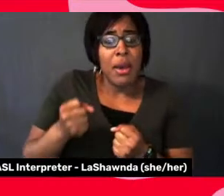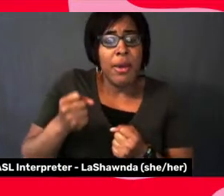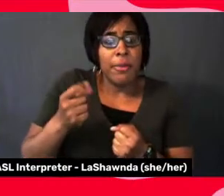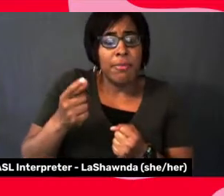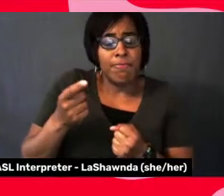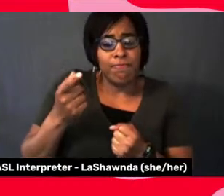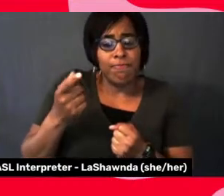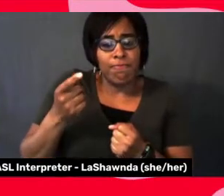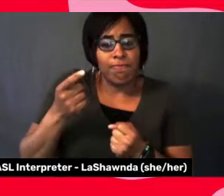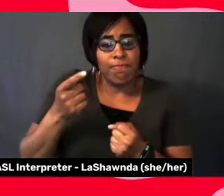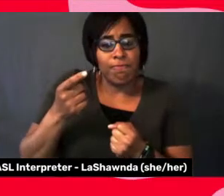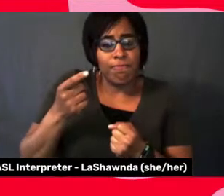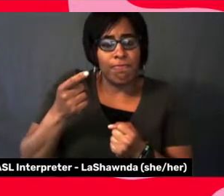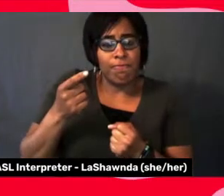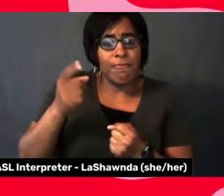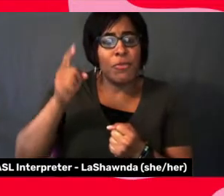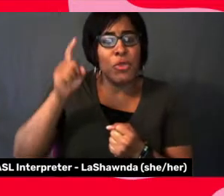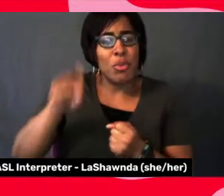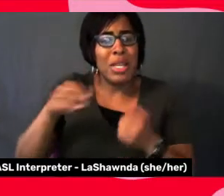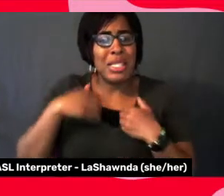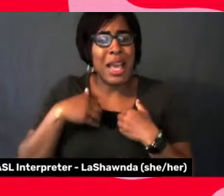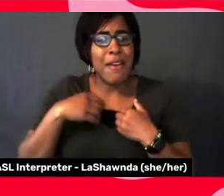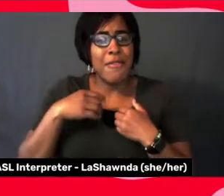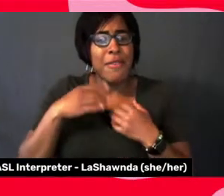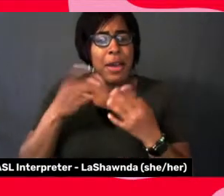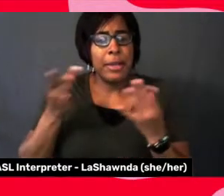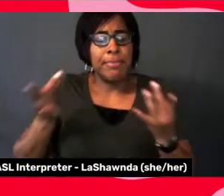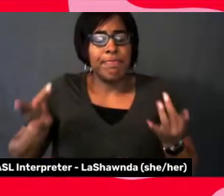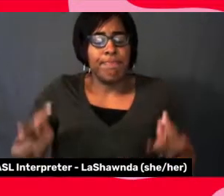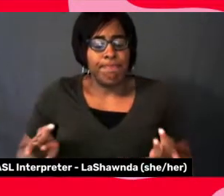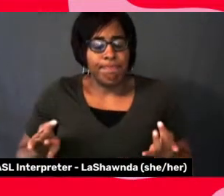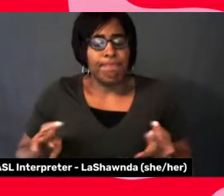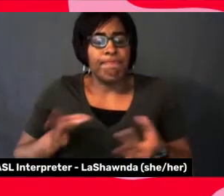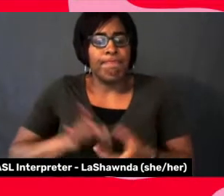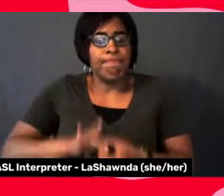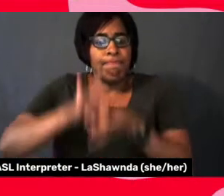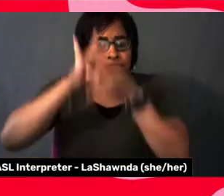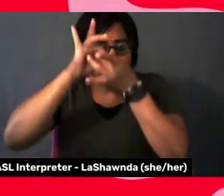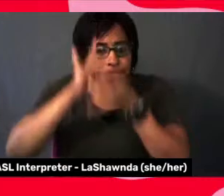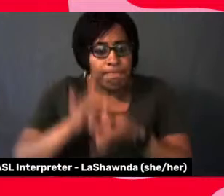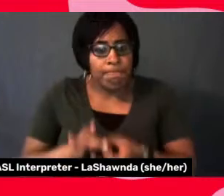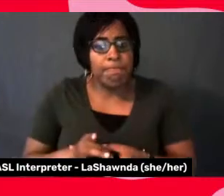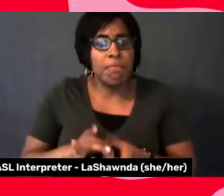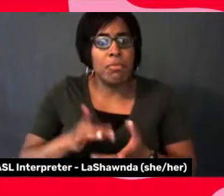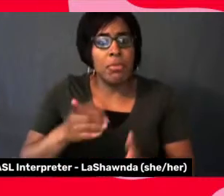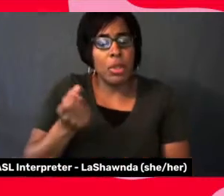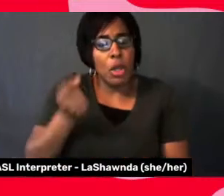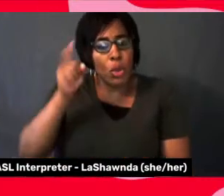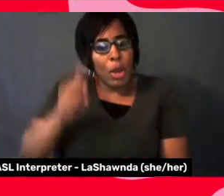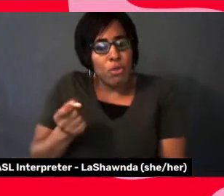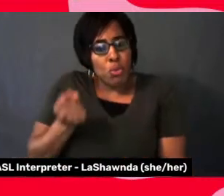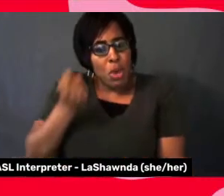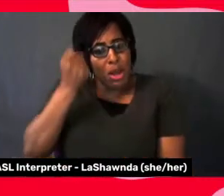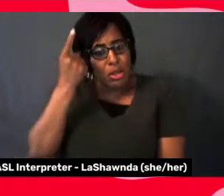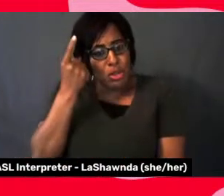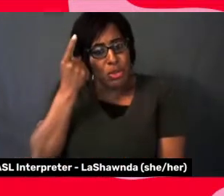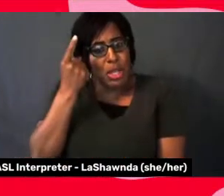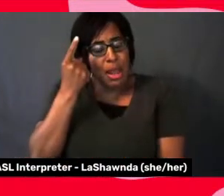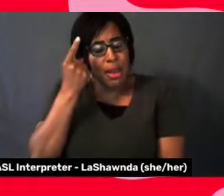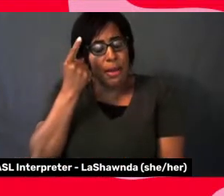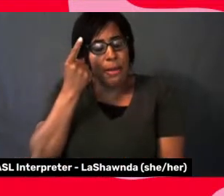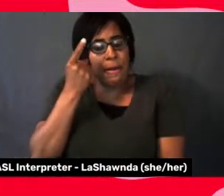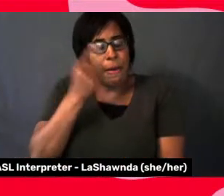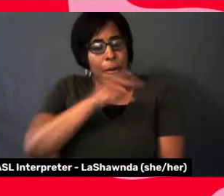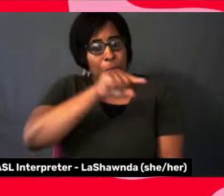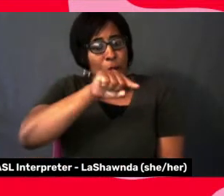a place of meditation of a place of understanding the quality and spiritual